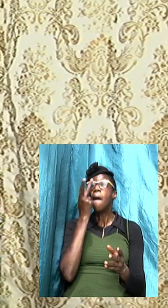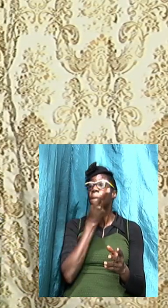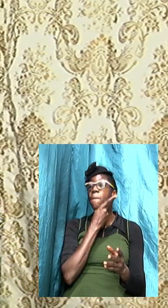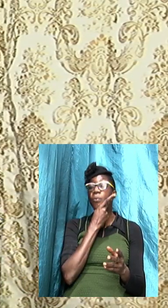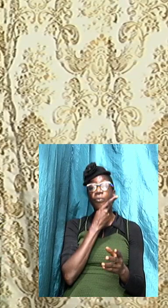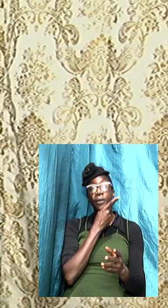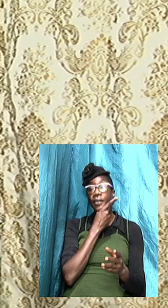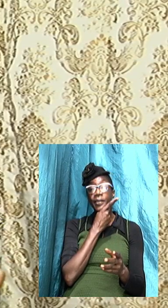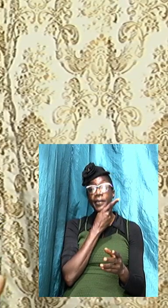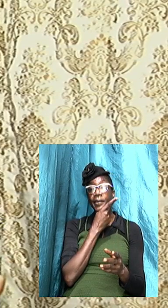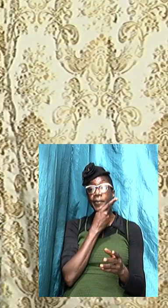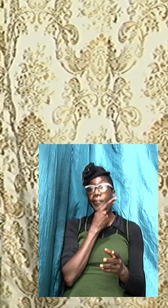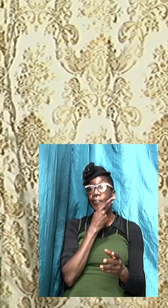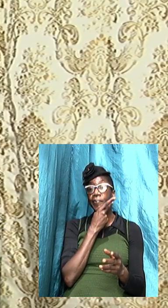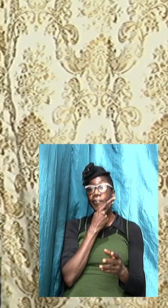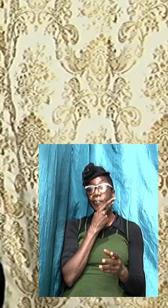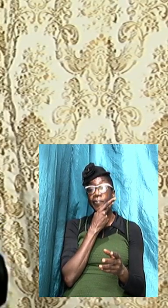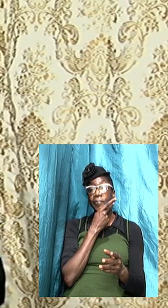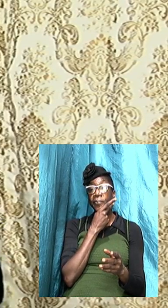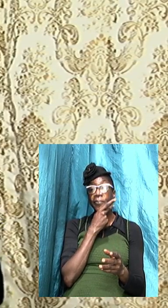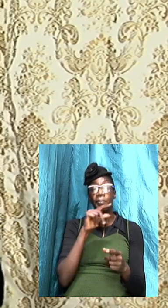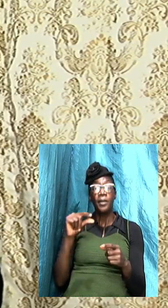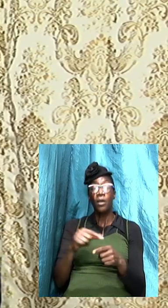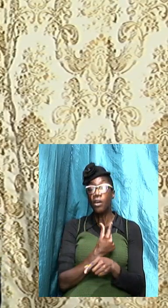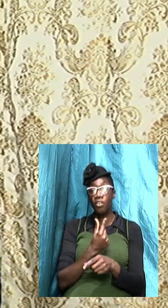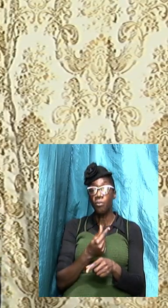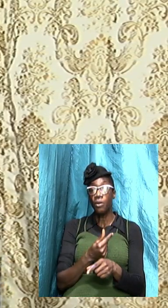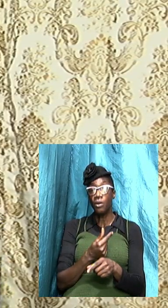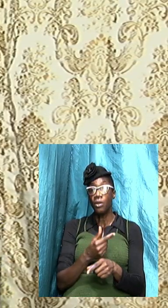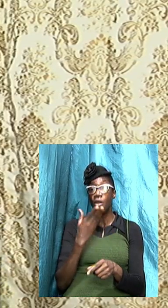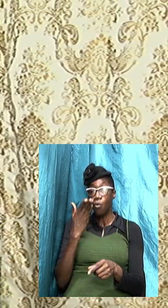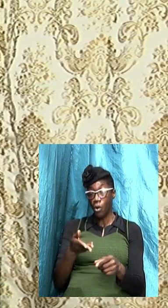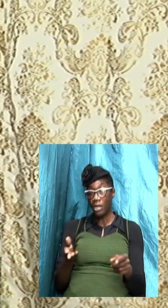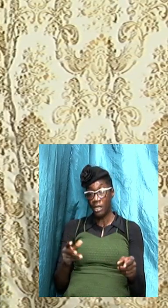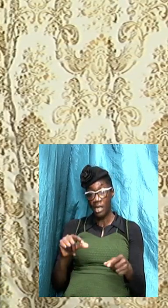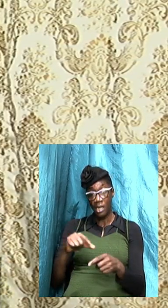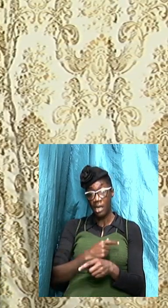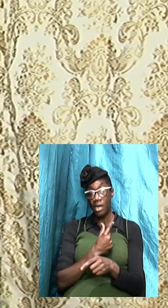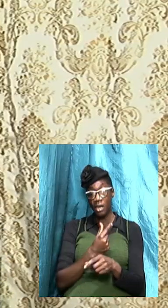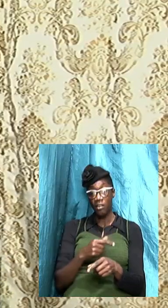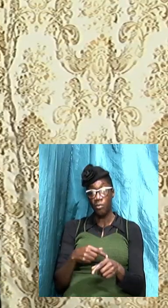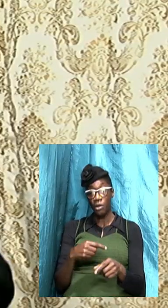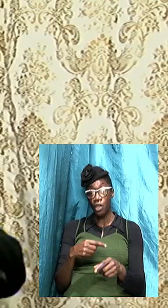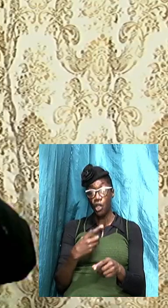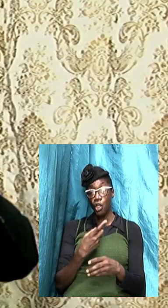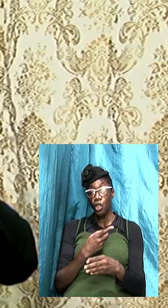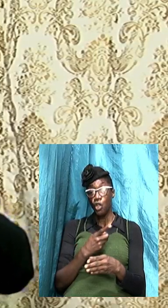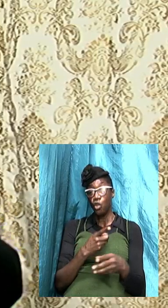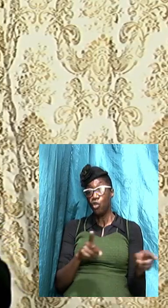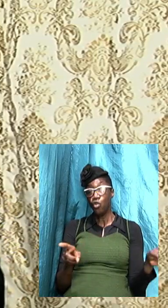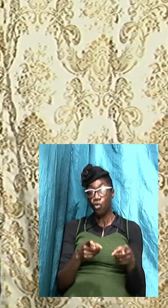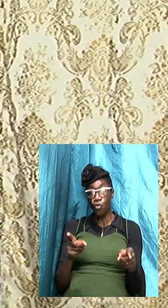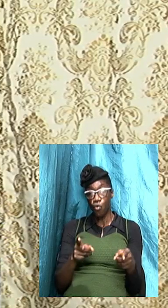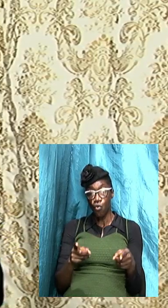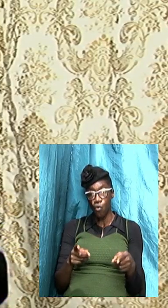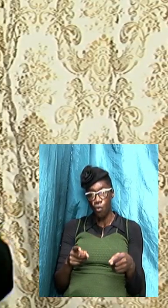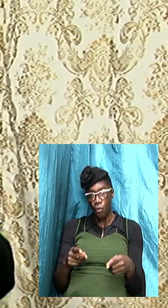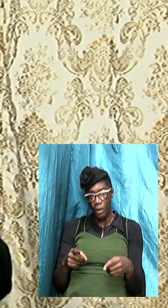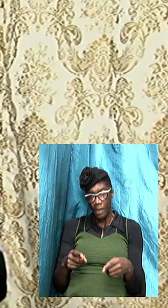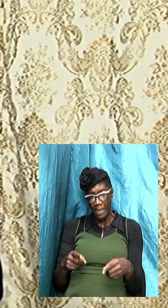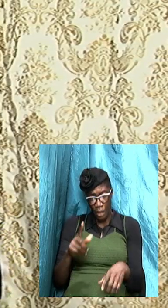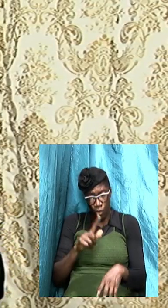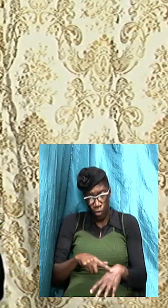speak the preacher are good thing because look here one of the thing that the gospel does you know preaching the gospel does it convict men